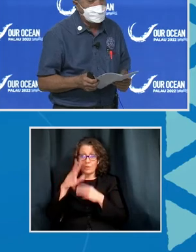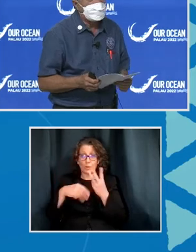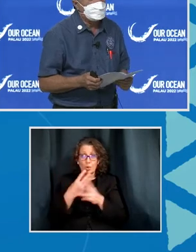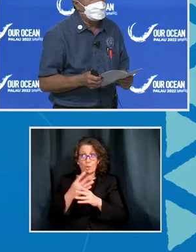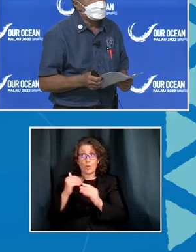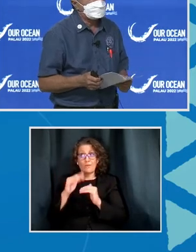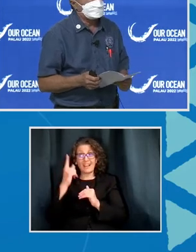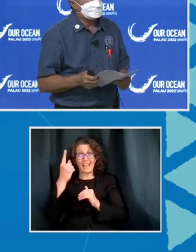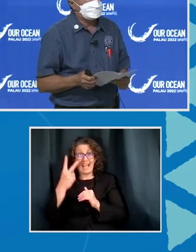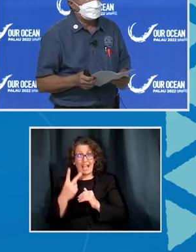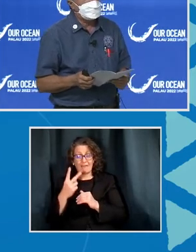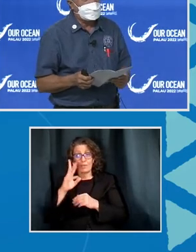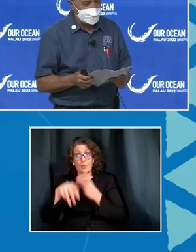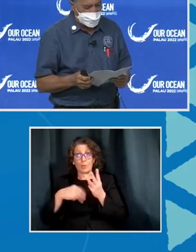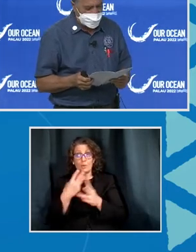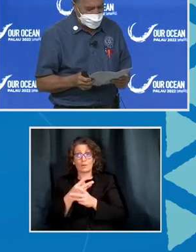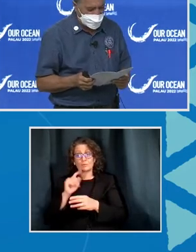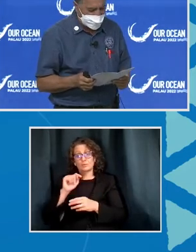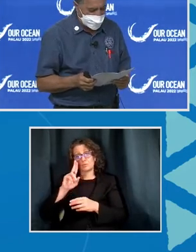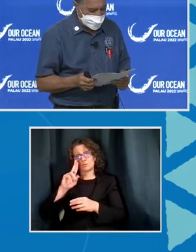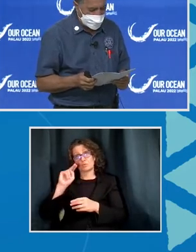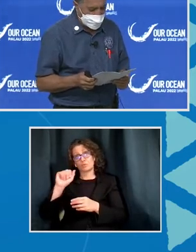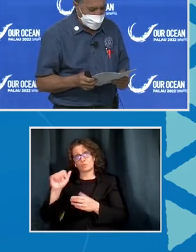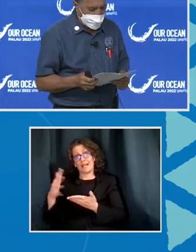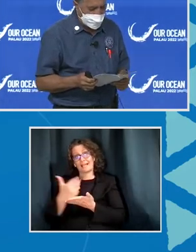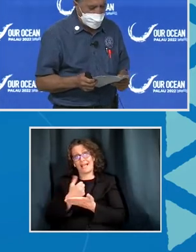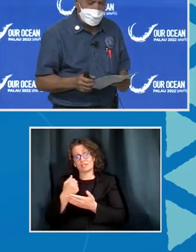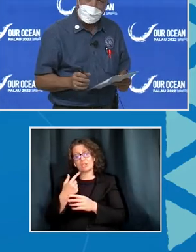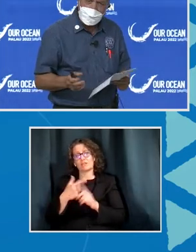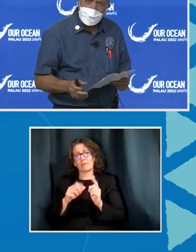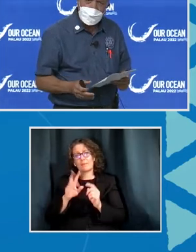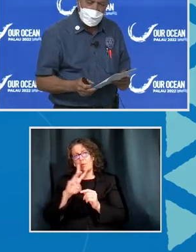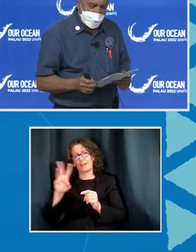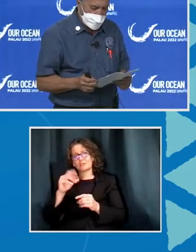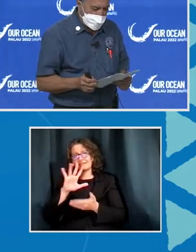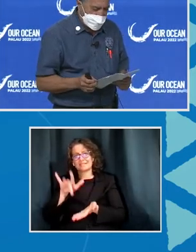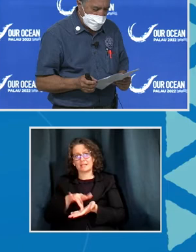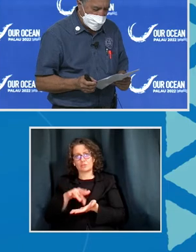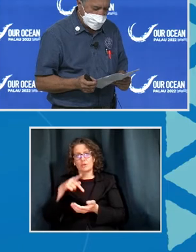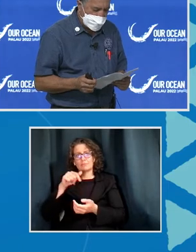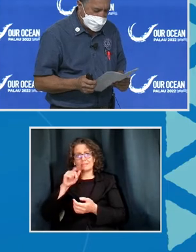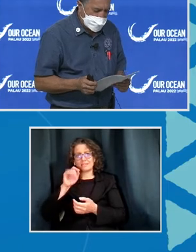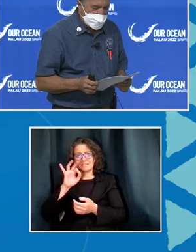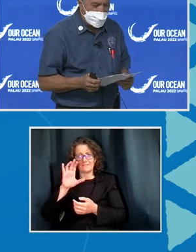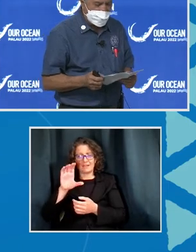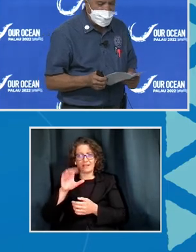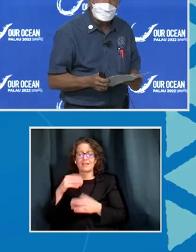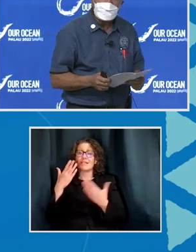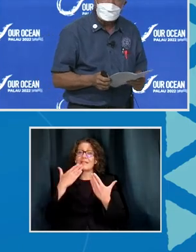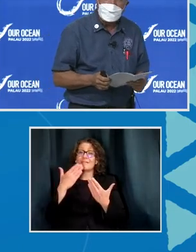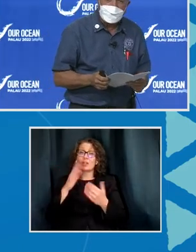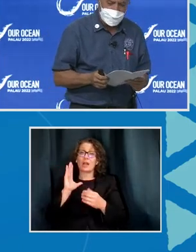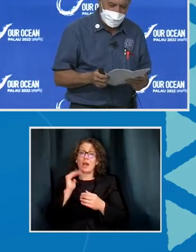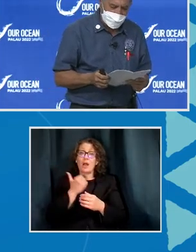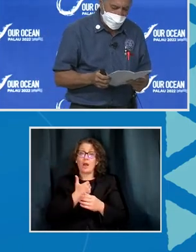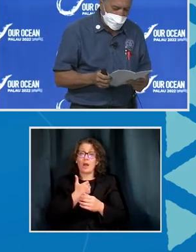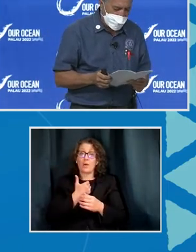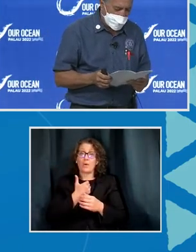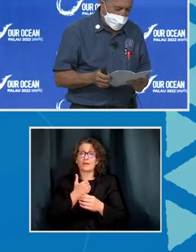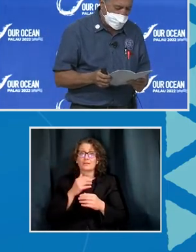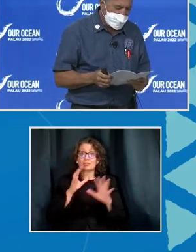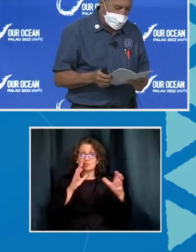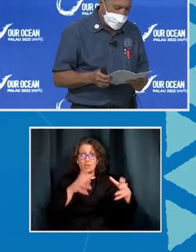comes from the Western and Central Pacific. Thankfully, our stocks are in a healthy state,